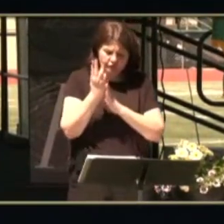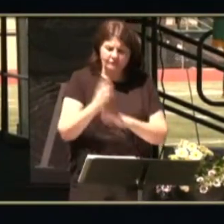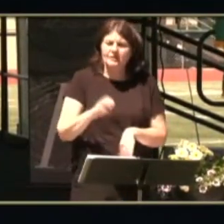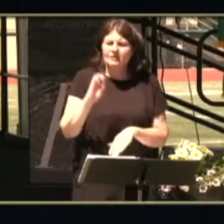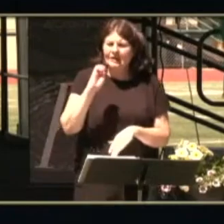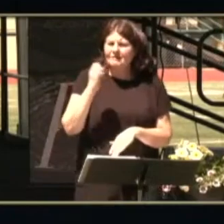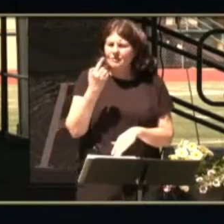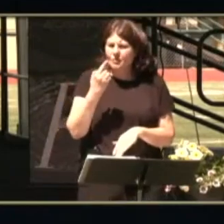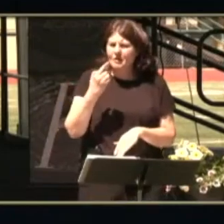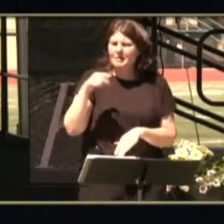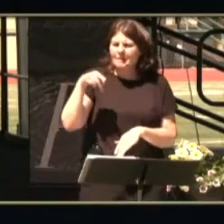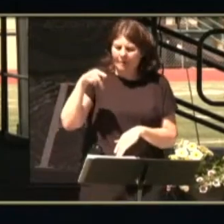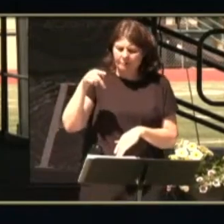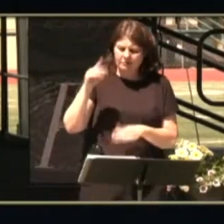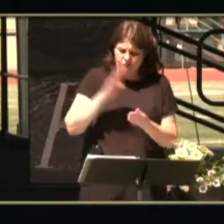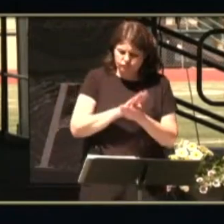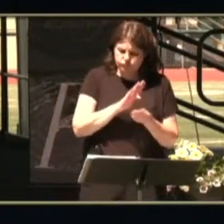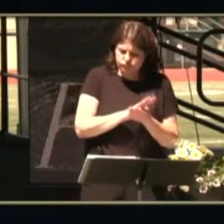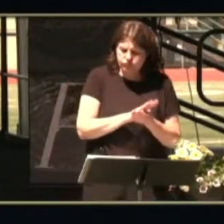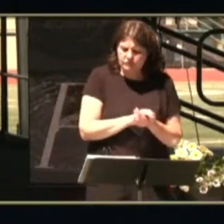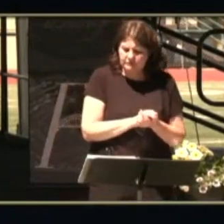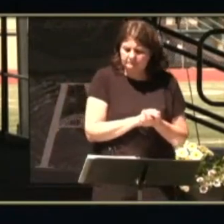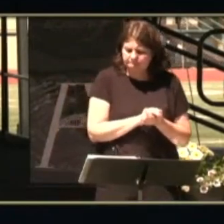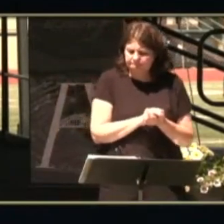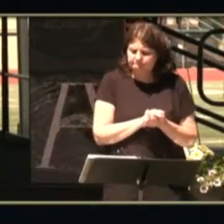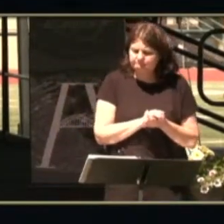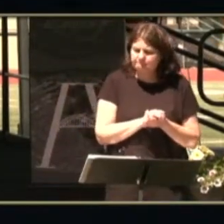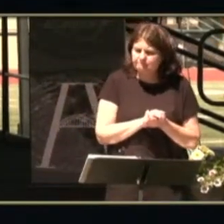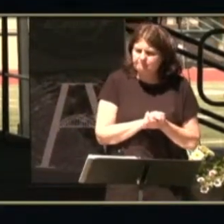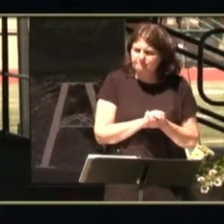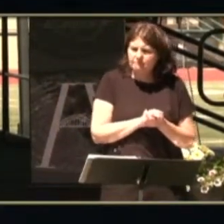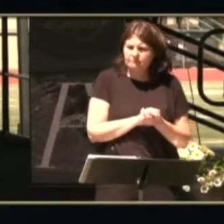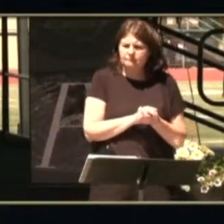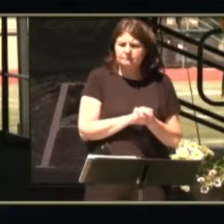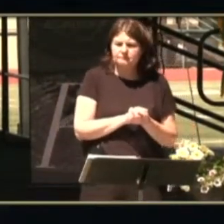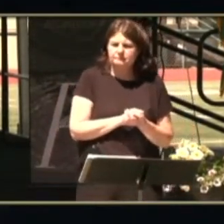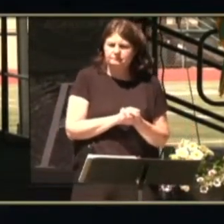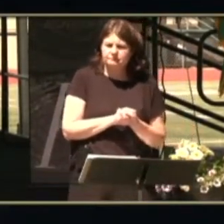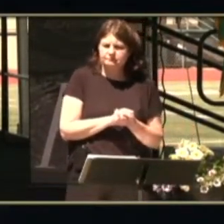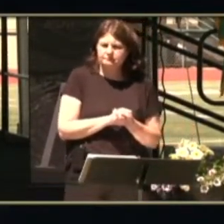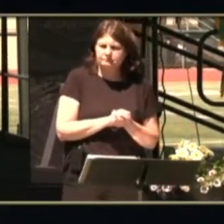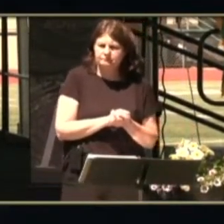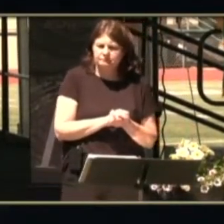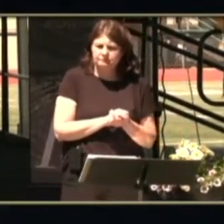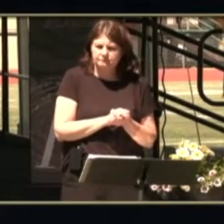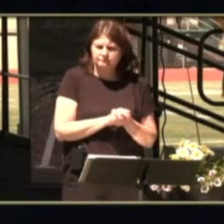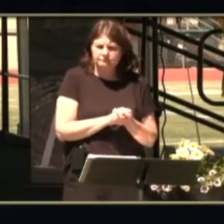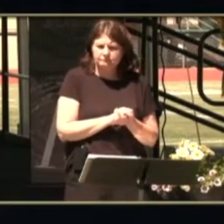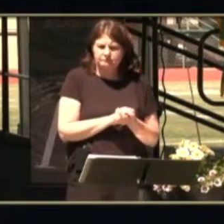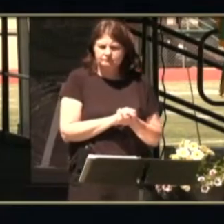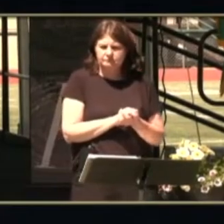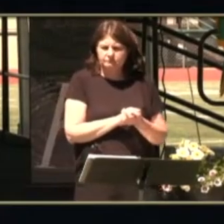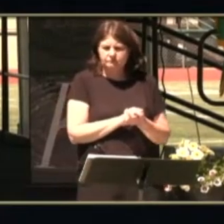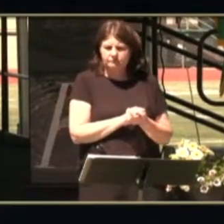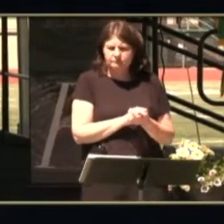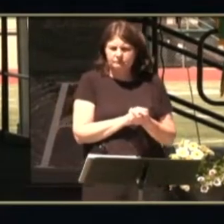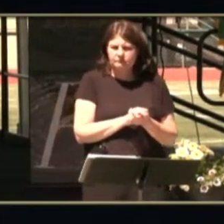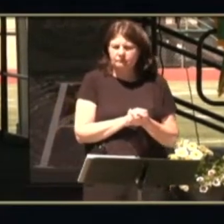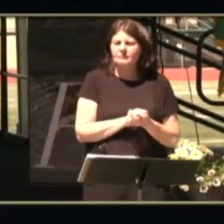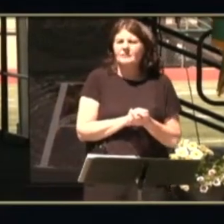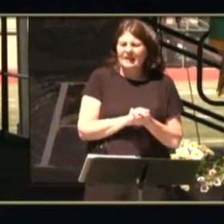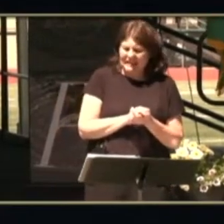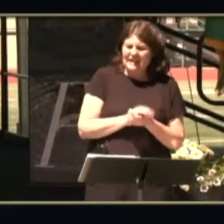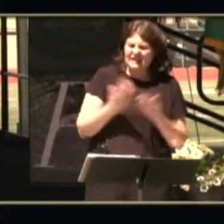schools resides